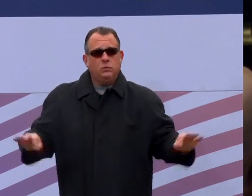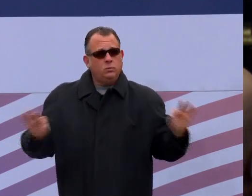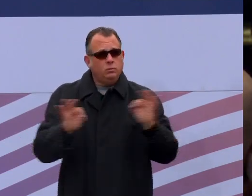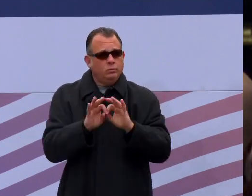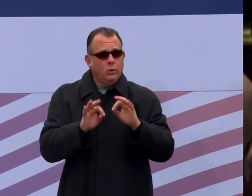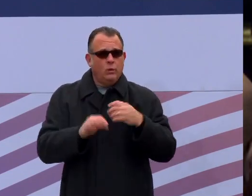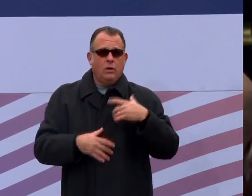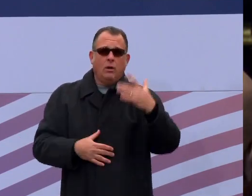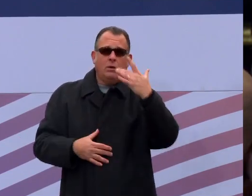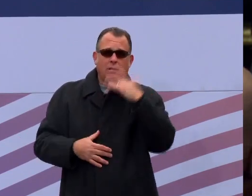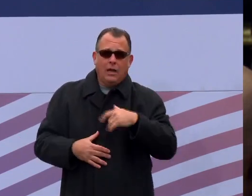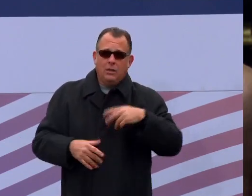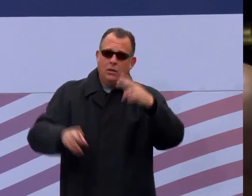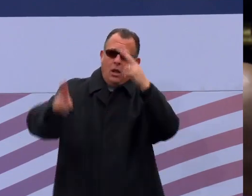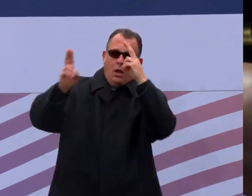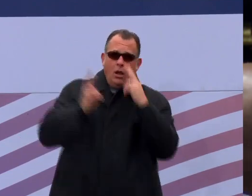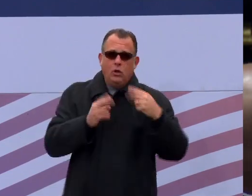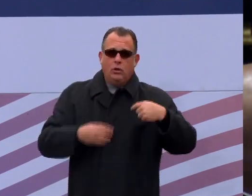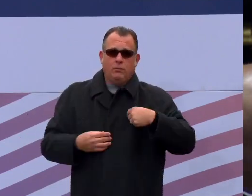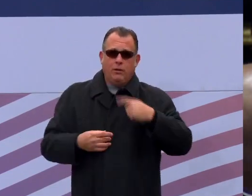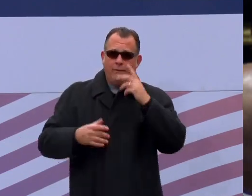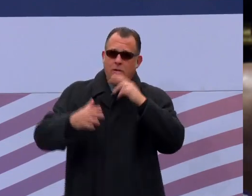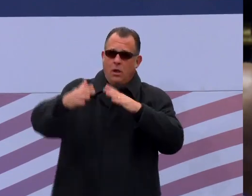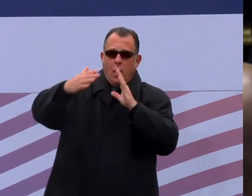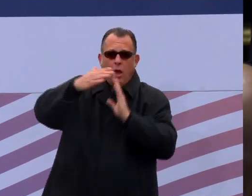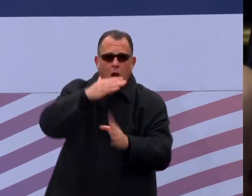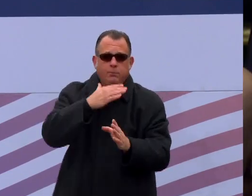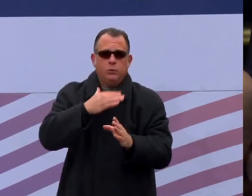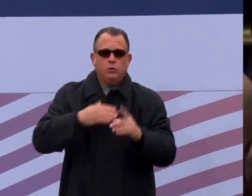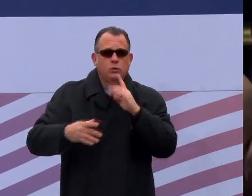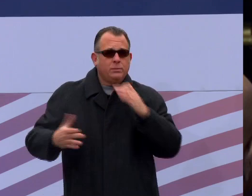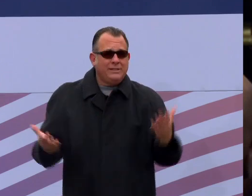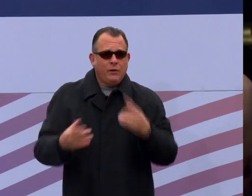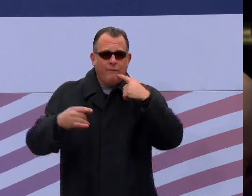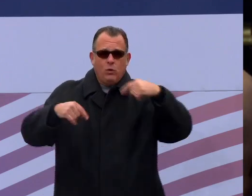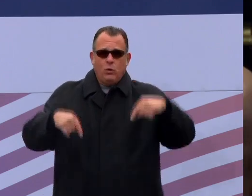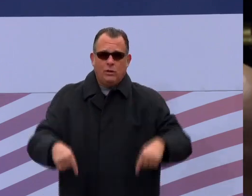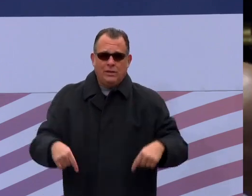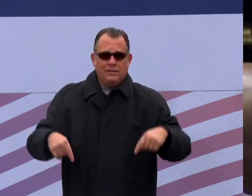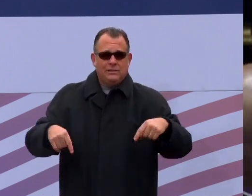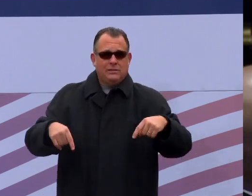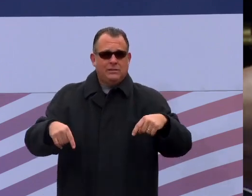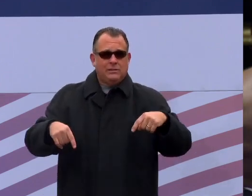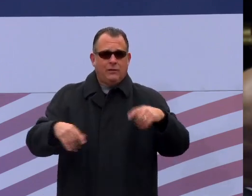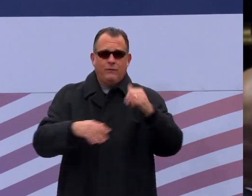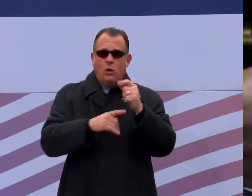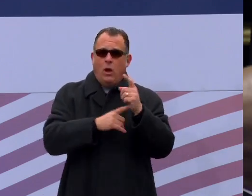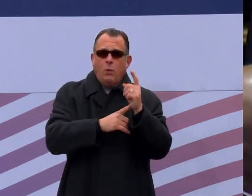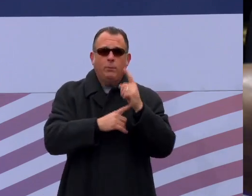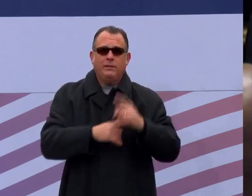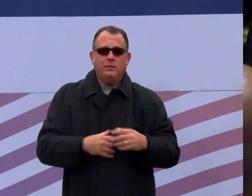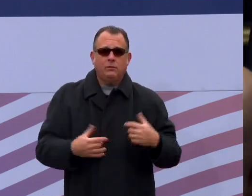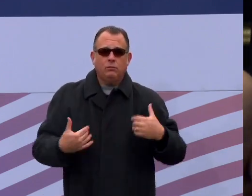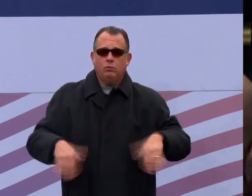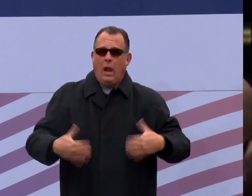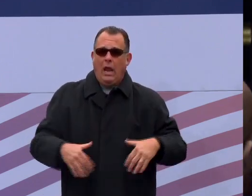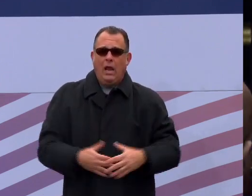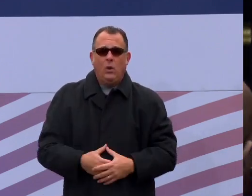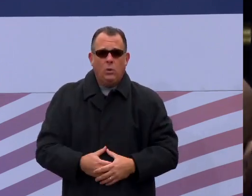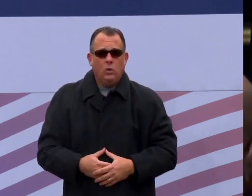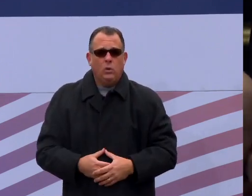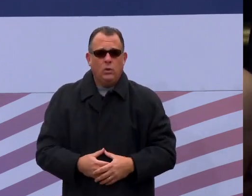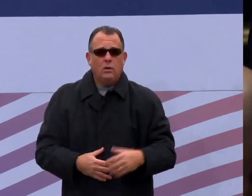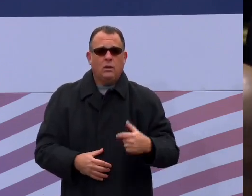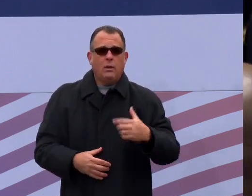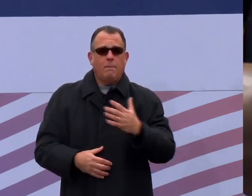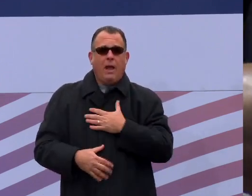honored and humbled to be here for this historic moment. And Austin, I just have a few words of advice for you as you go